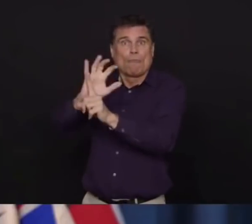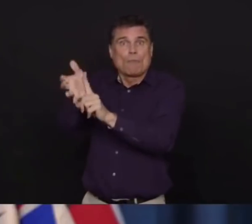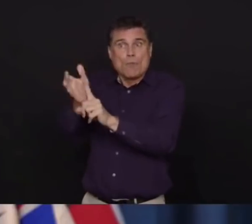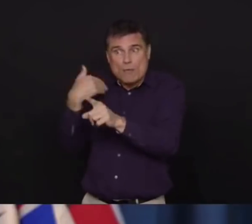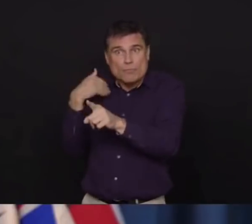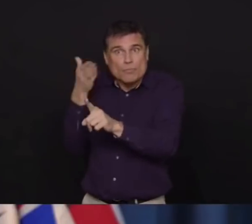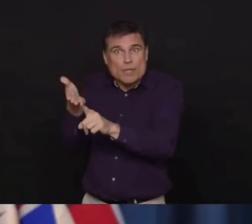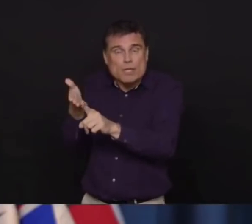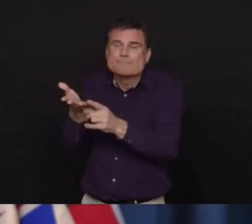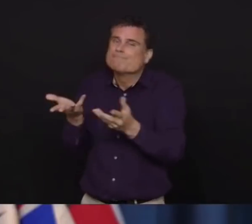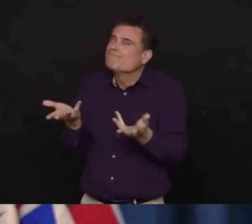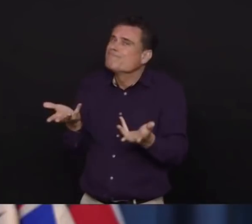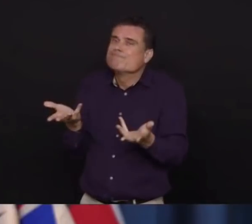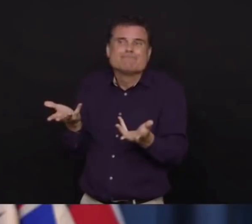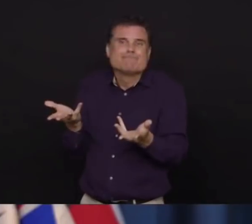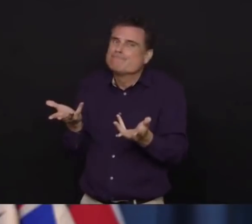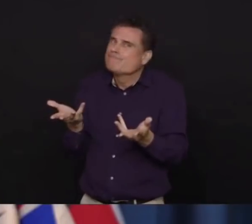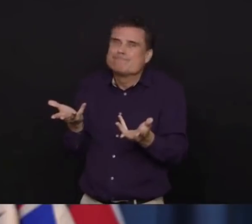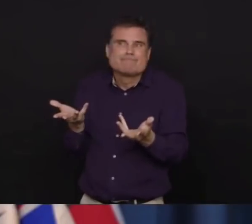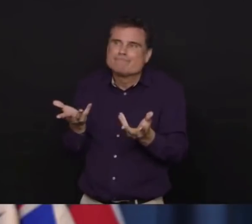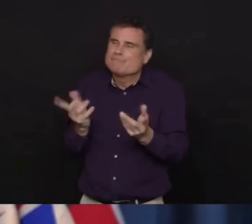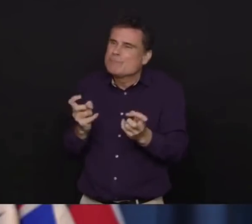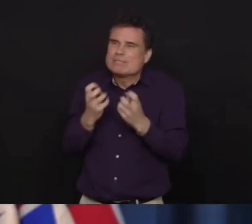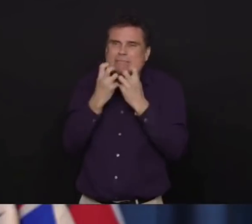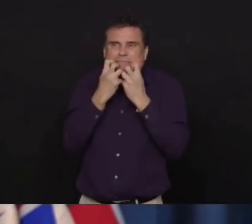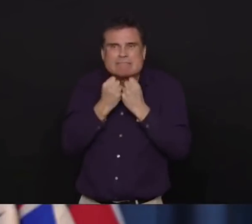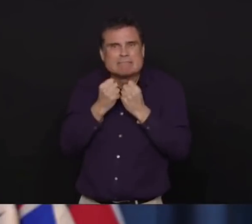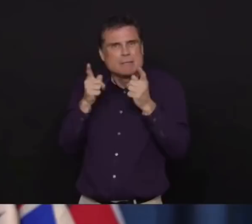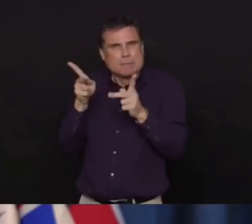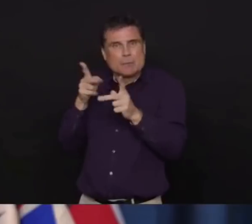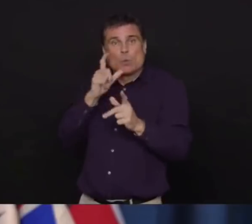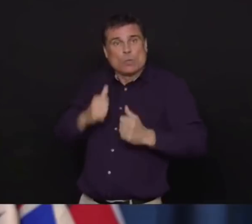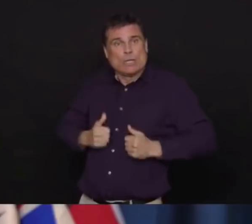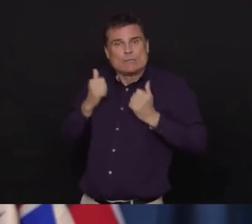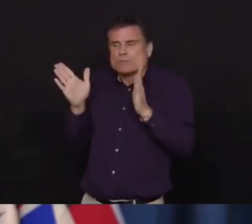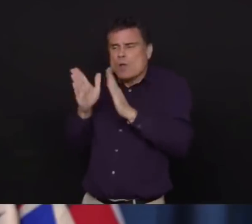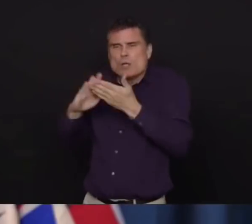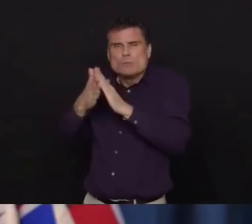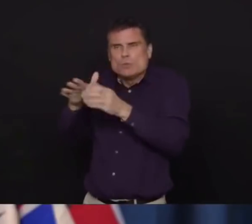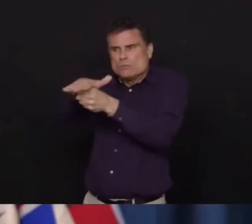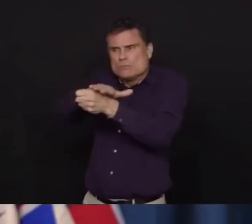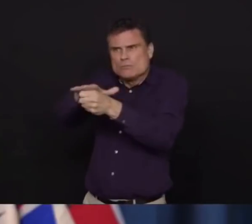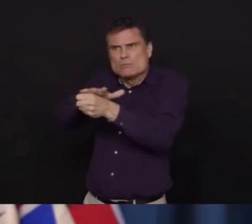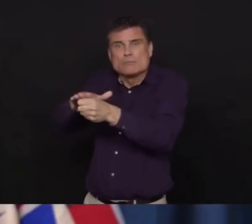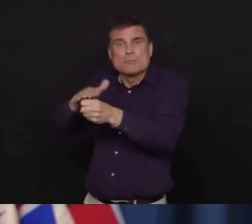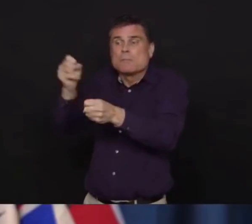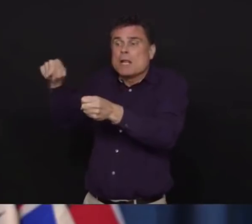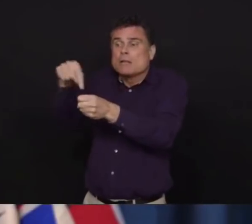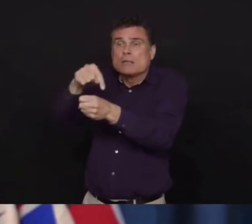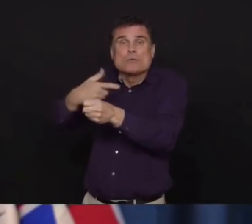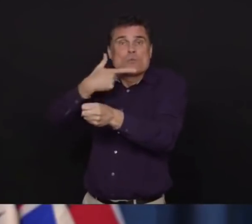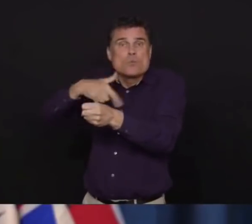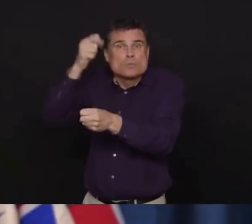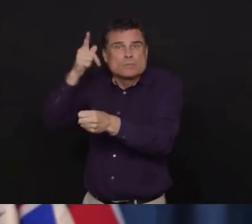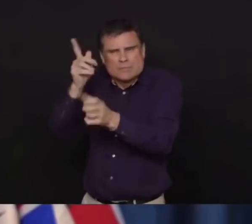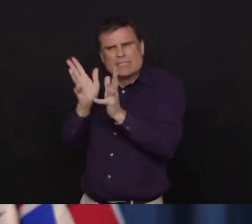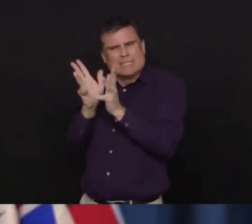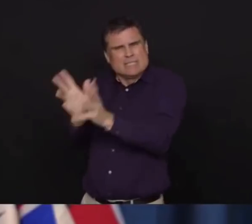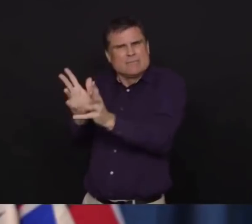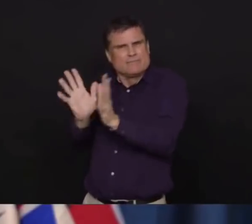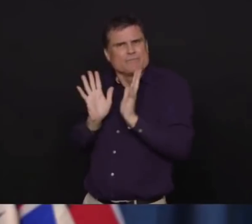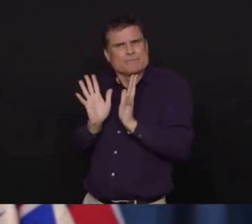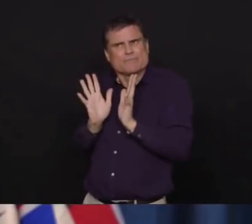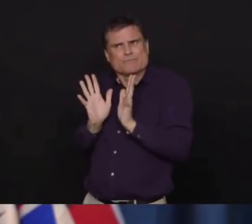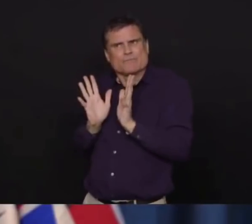around the province. In addition, we know that there's a very important time coming up for many people of different